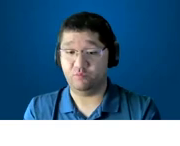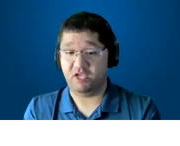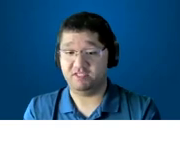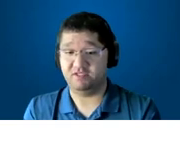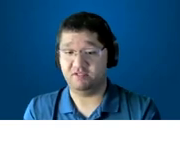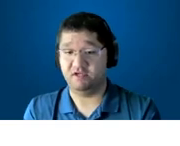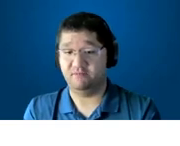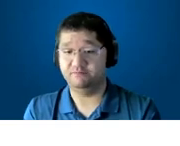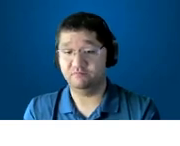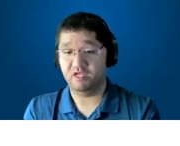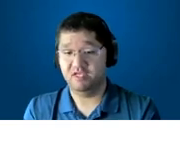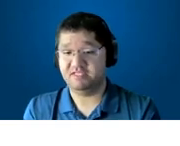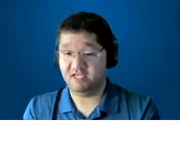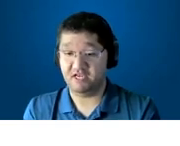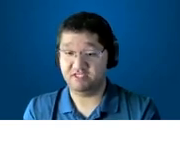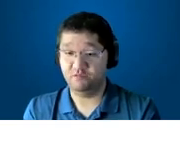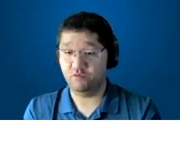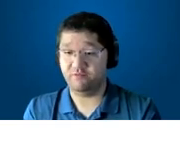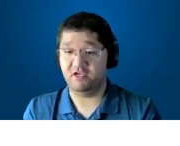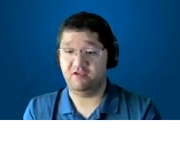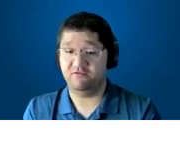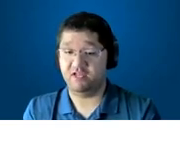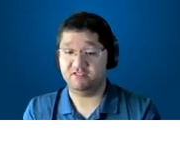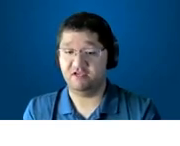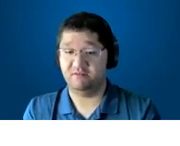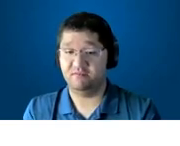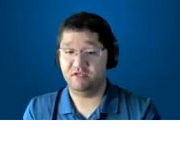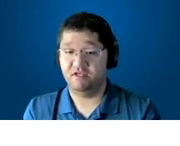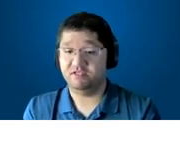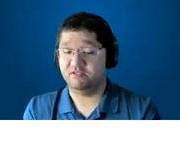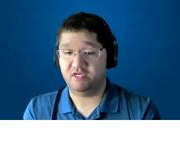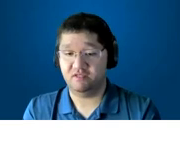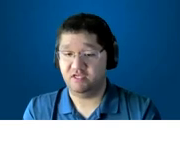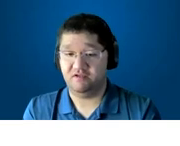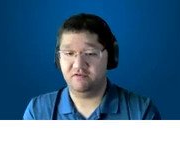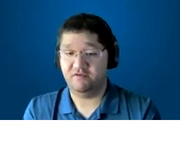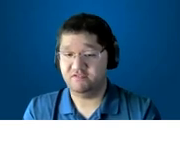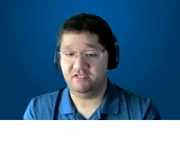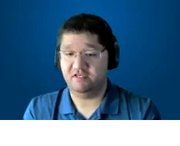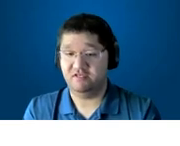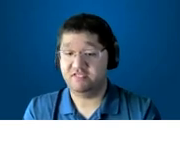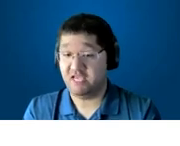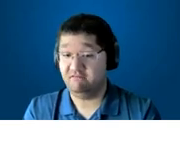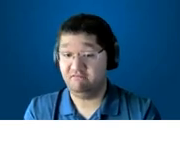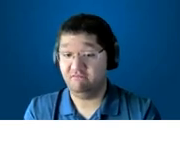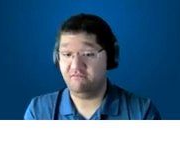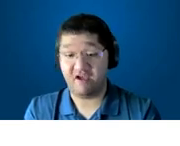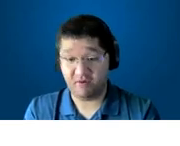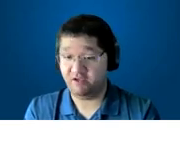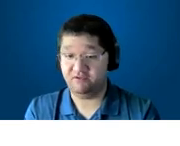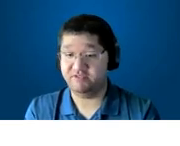easy way to um stay connected with my friends um so suddenly 15 10